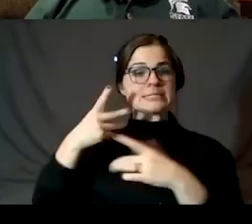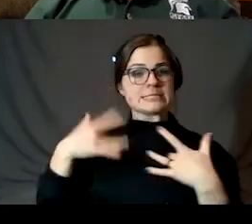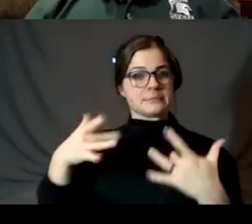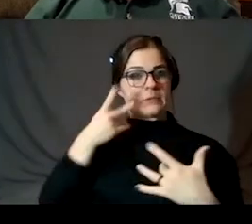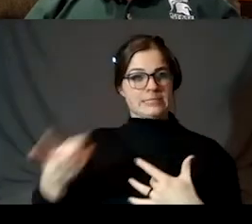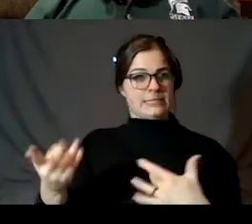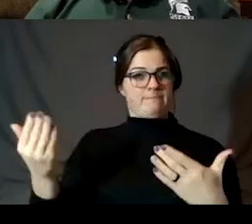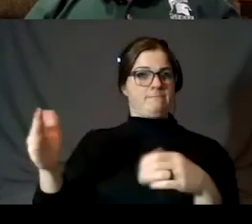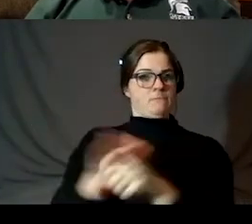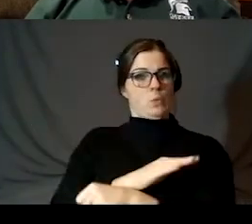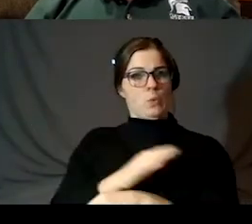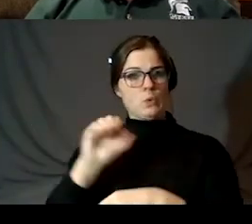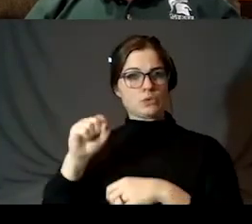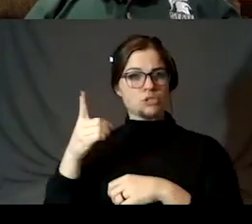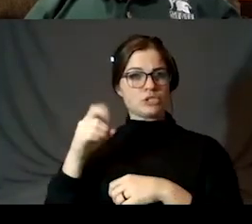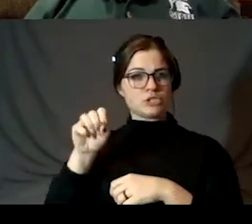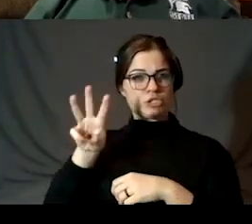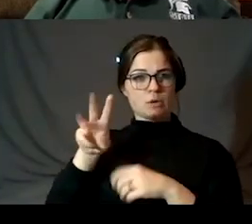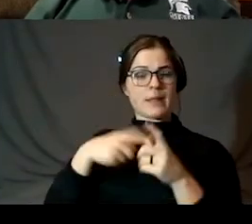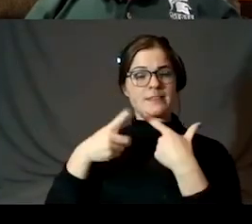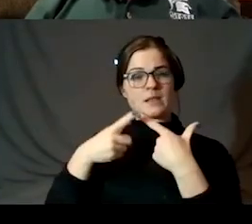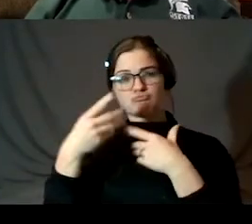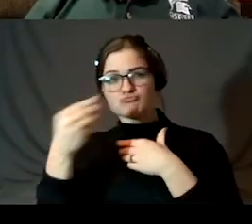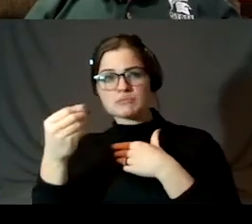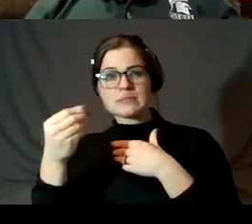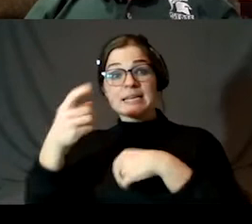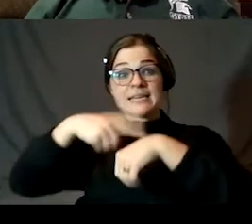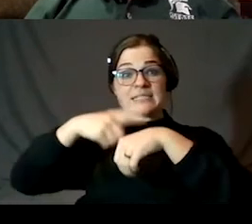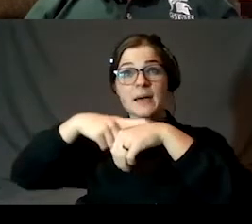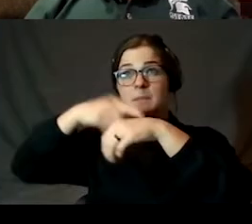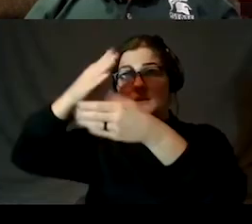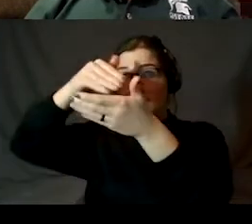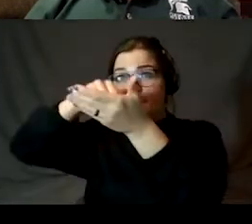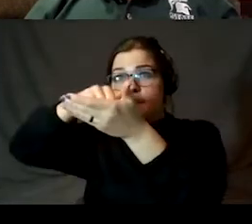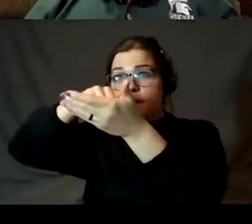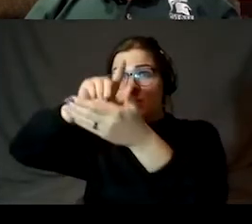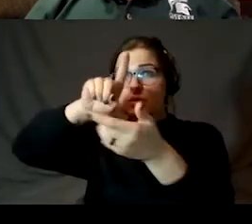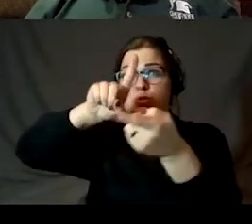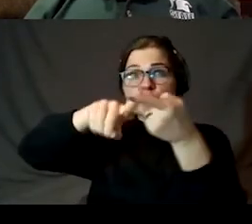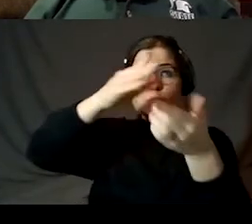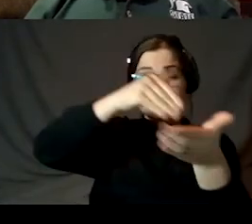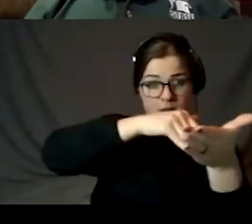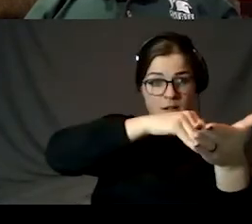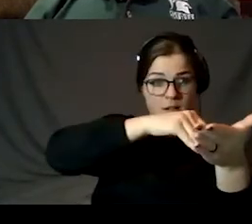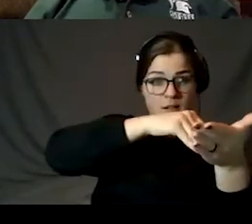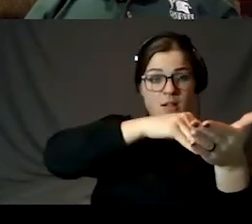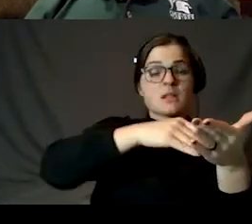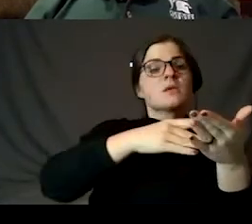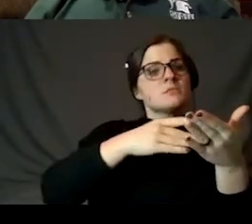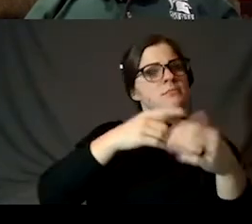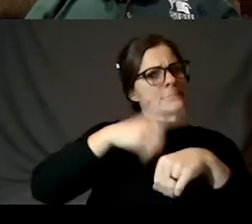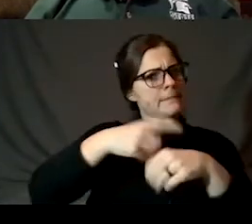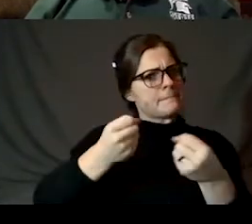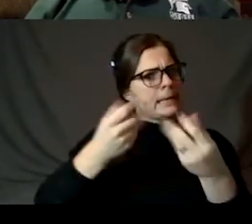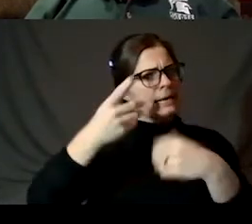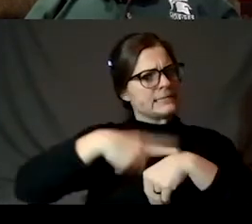and here when it's just starting to come out of the shadow. He timed it from midpoint to midpoint. He timed several, and he basically took the